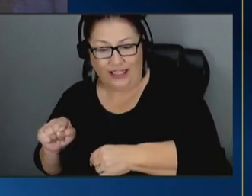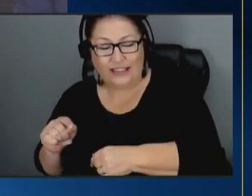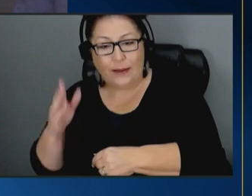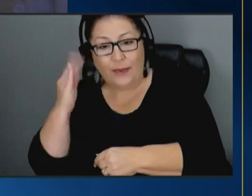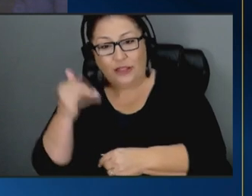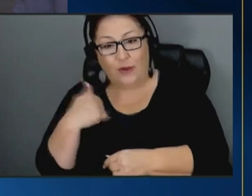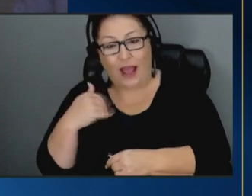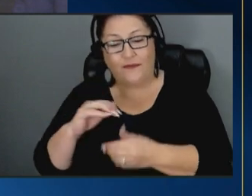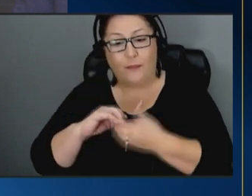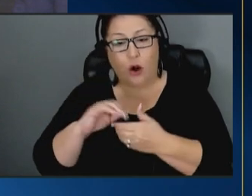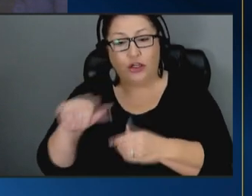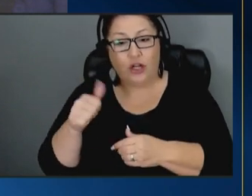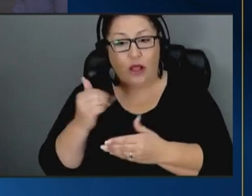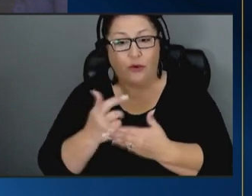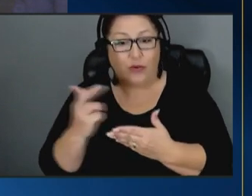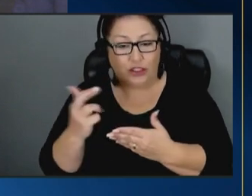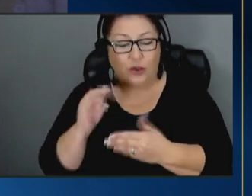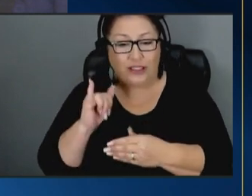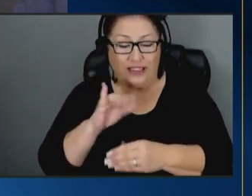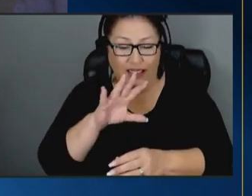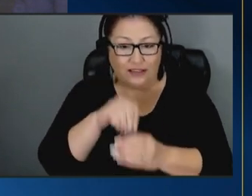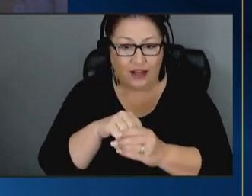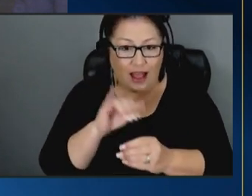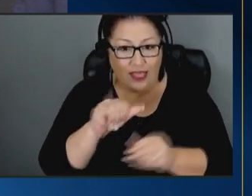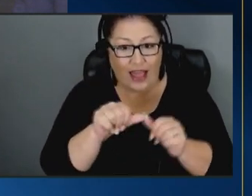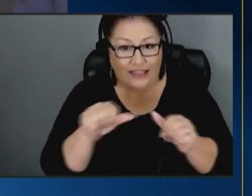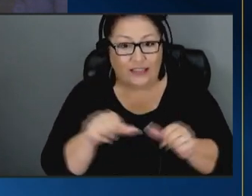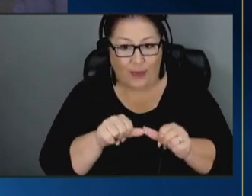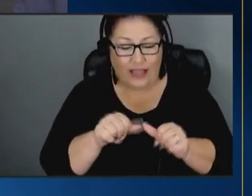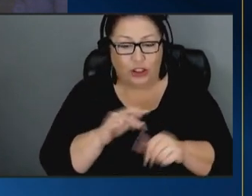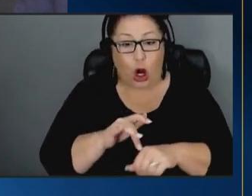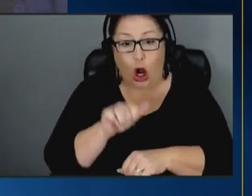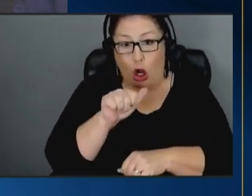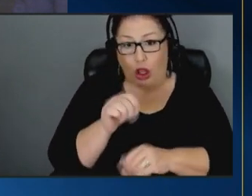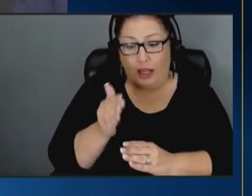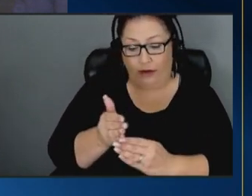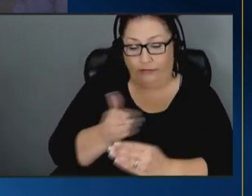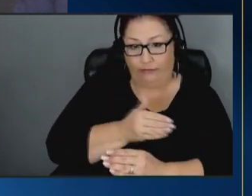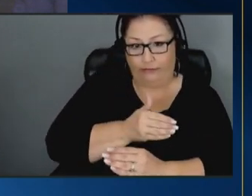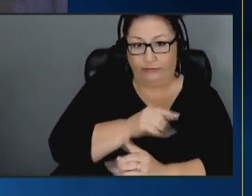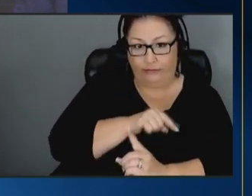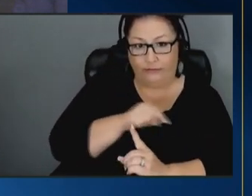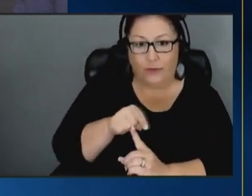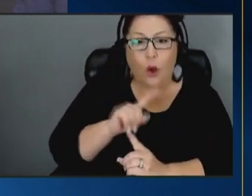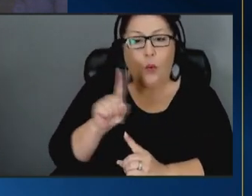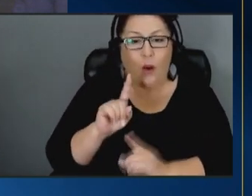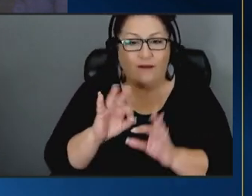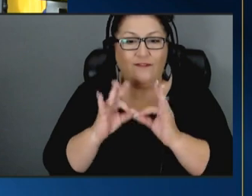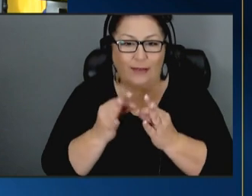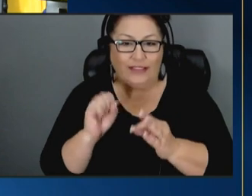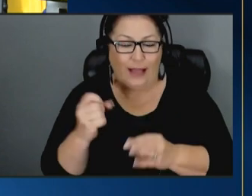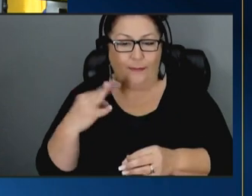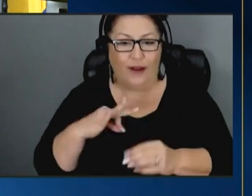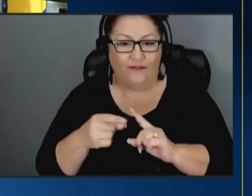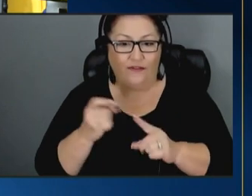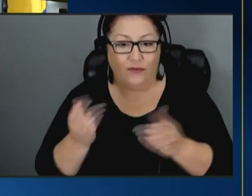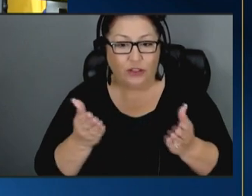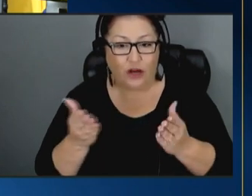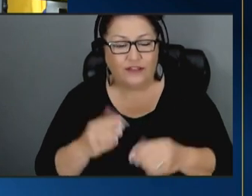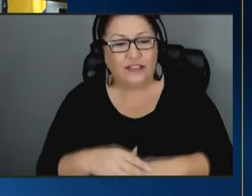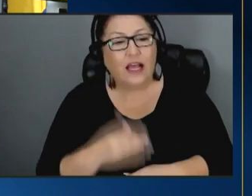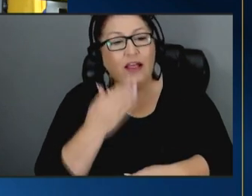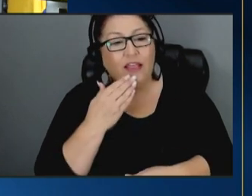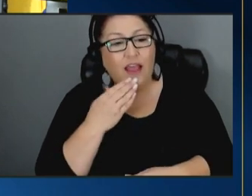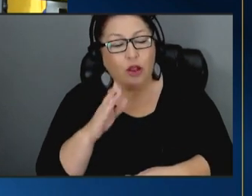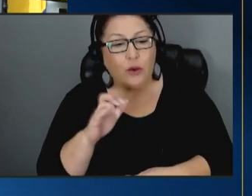and other resources stepping into that space um earlier when families uh can benefit from services thank you brian and you're